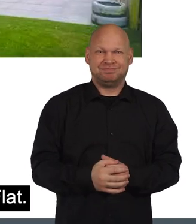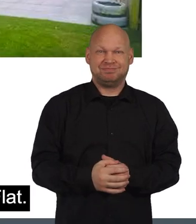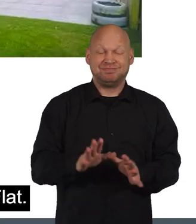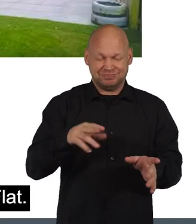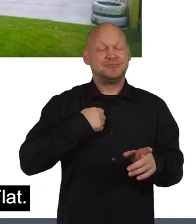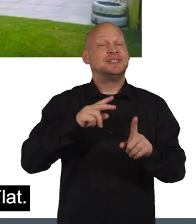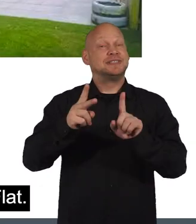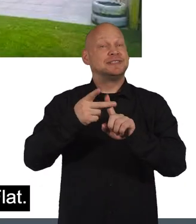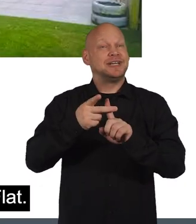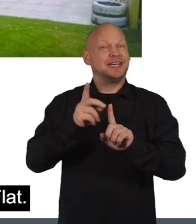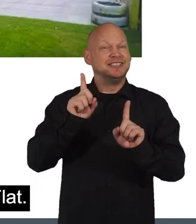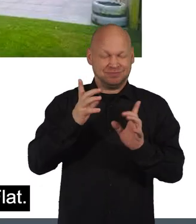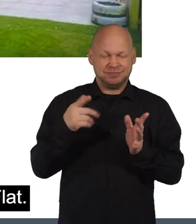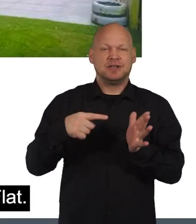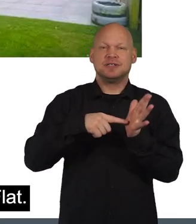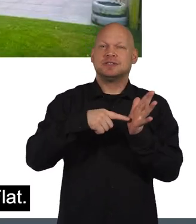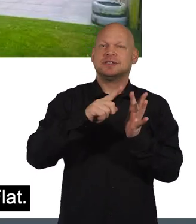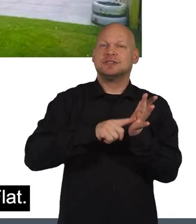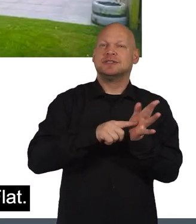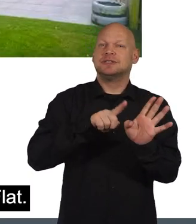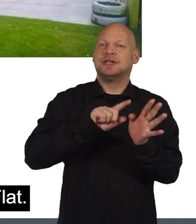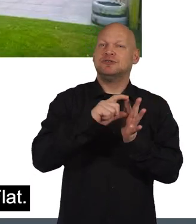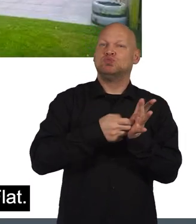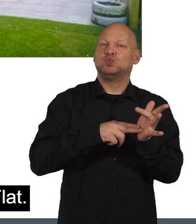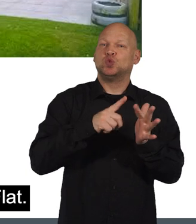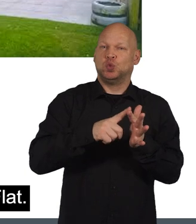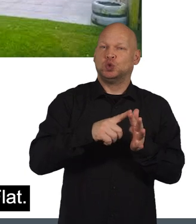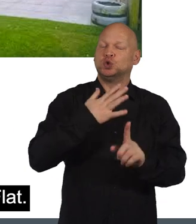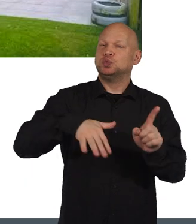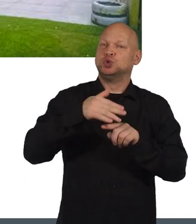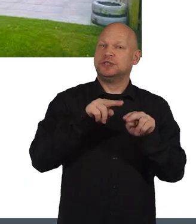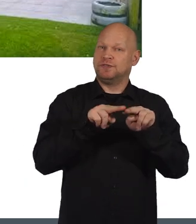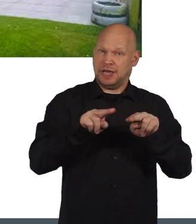Our second example is Tilly Drone Community Flat.